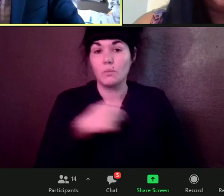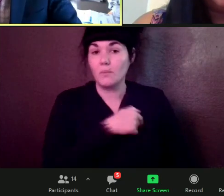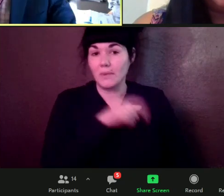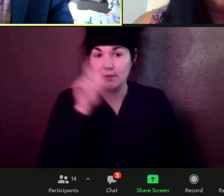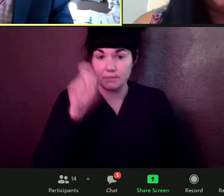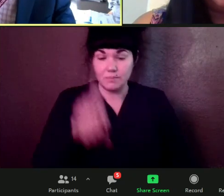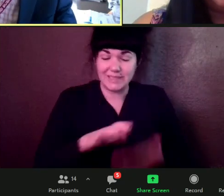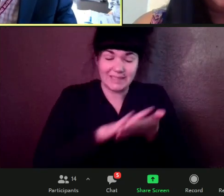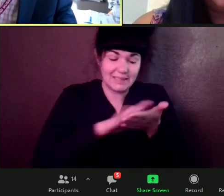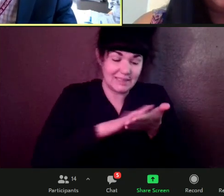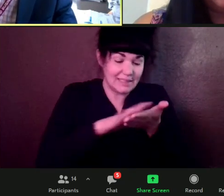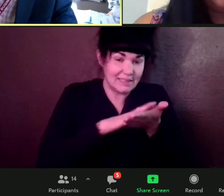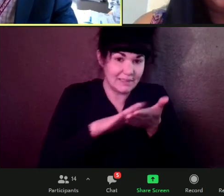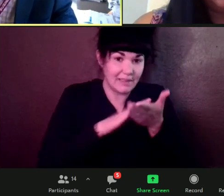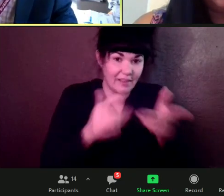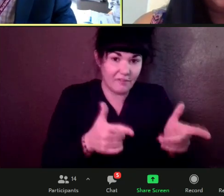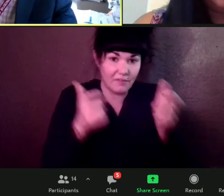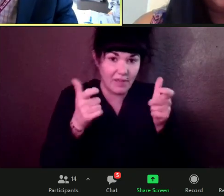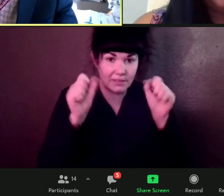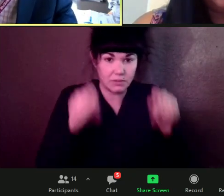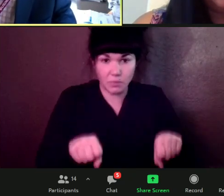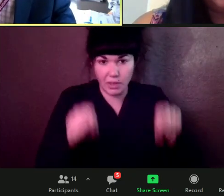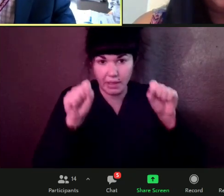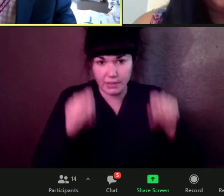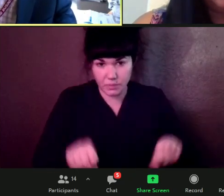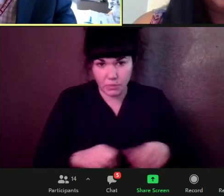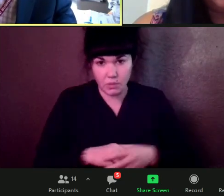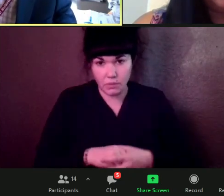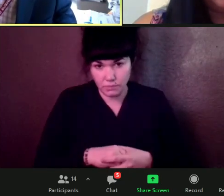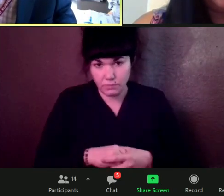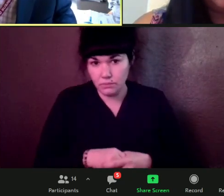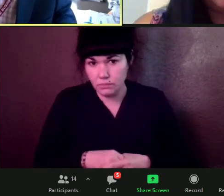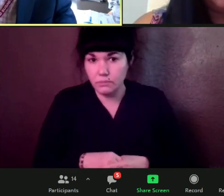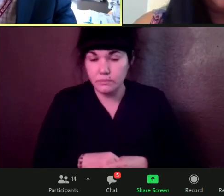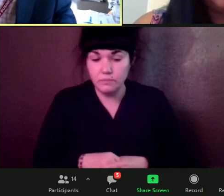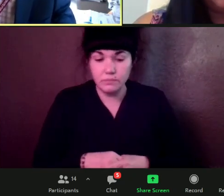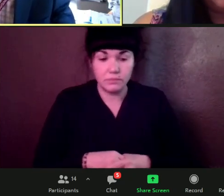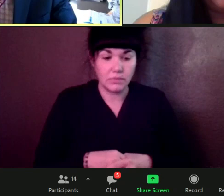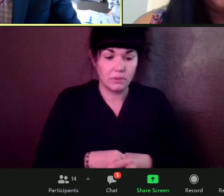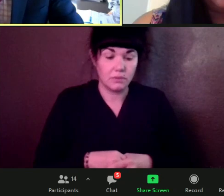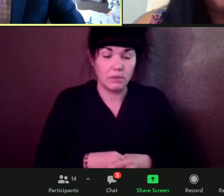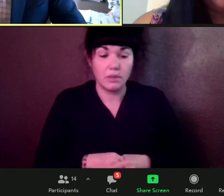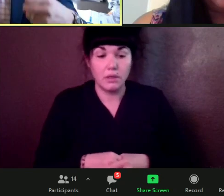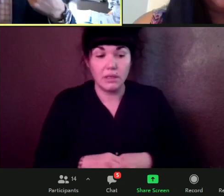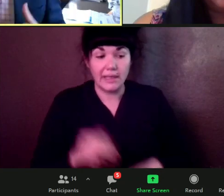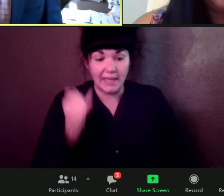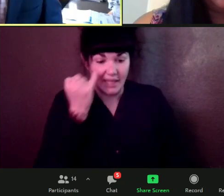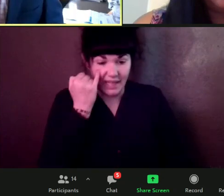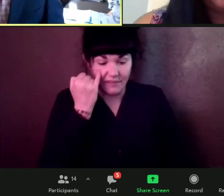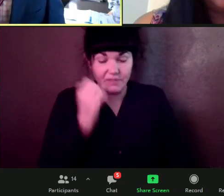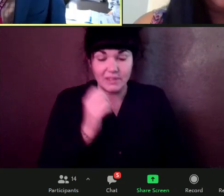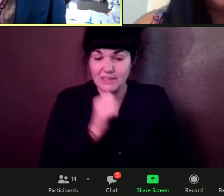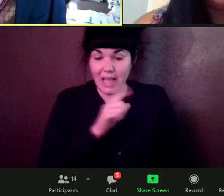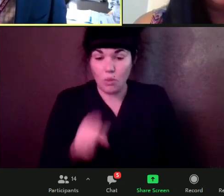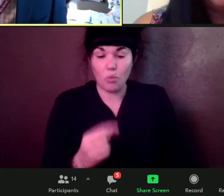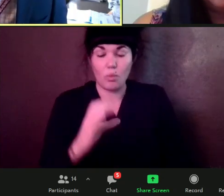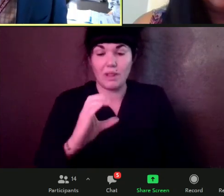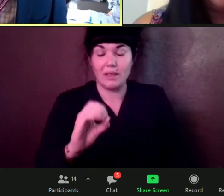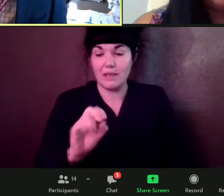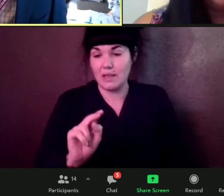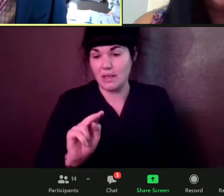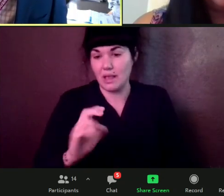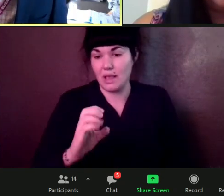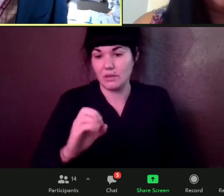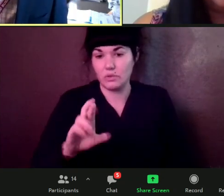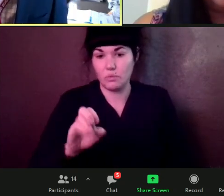And those things that are porous, know, if it's not a concrete floor, you have carpeting and there's padding underneath there because you have to get that, get that up.